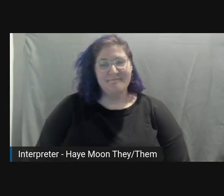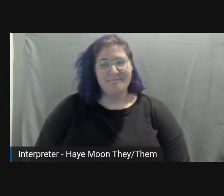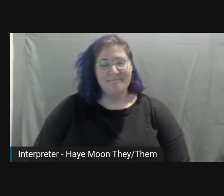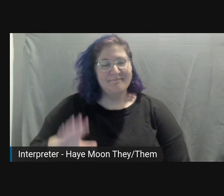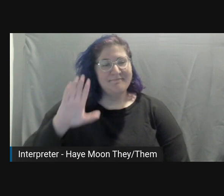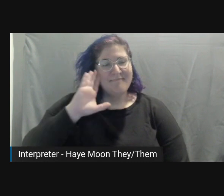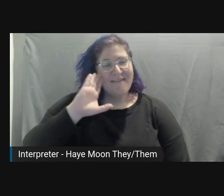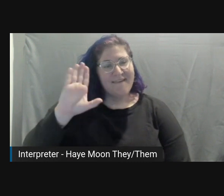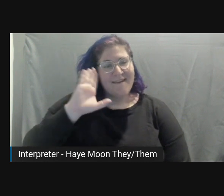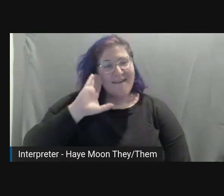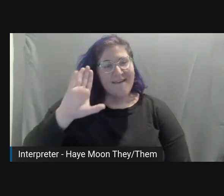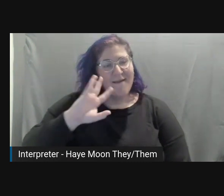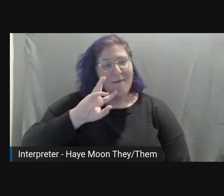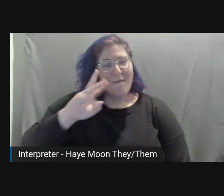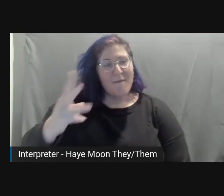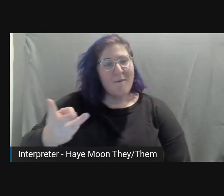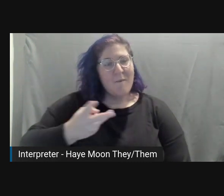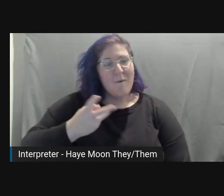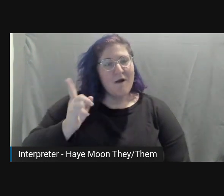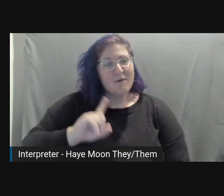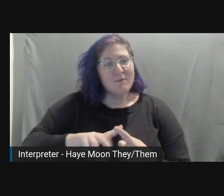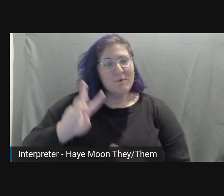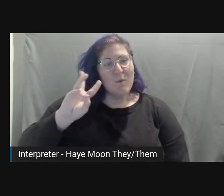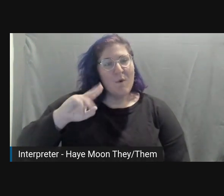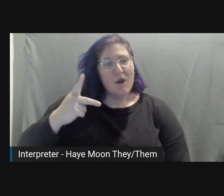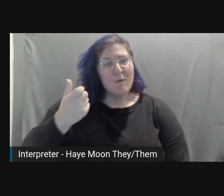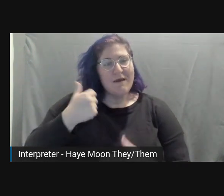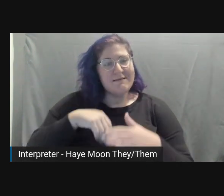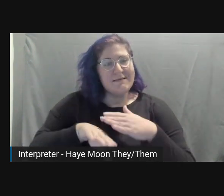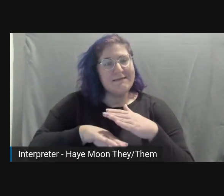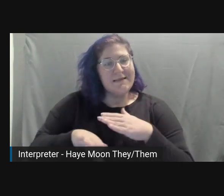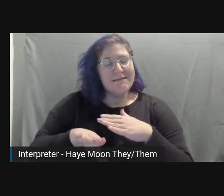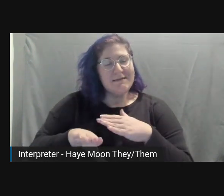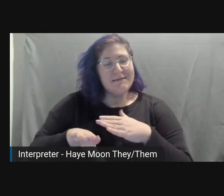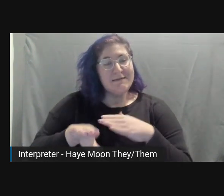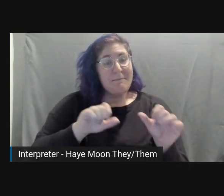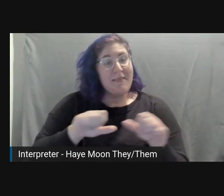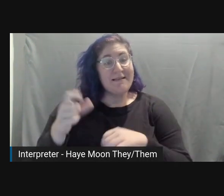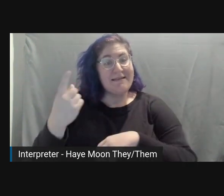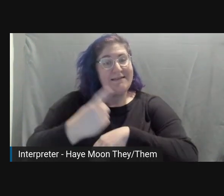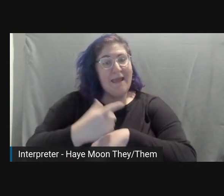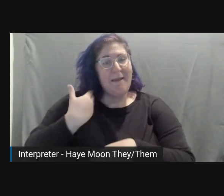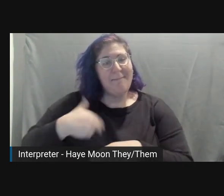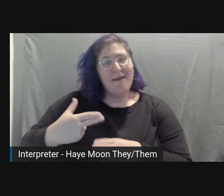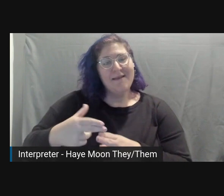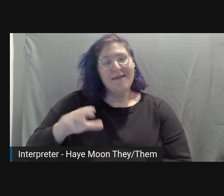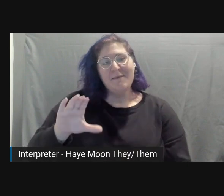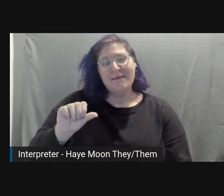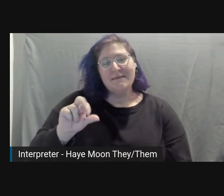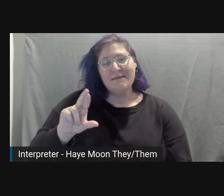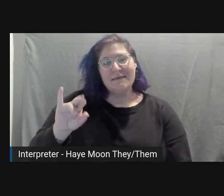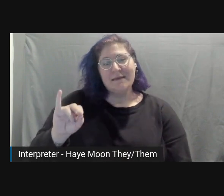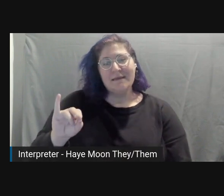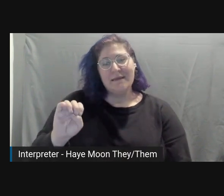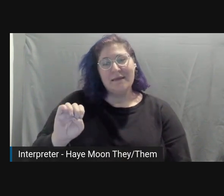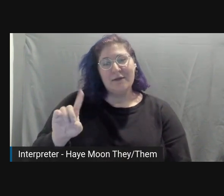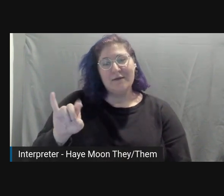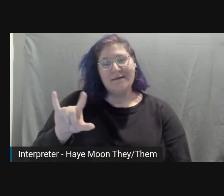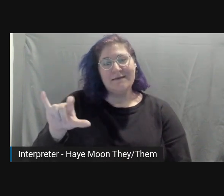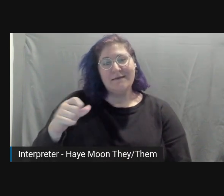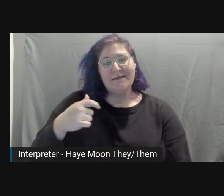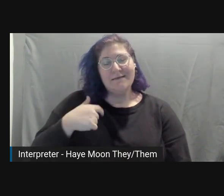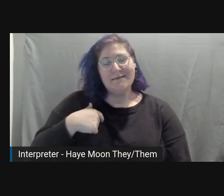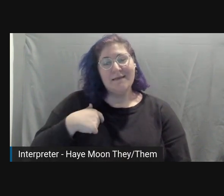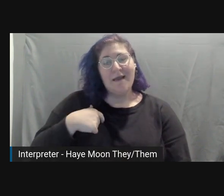Hey there. Welcome to WordPress Accessibility Today. My name is Carrie Dills and I'm a freelance WordPress developer and